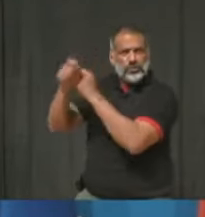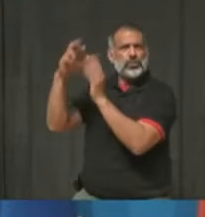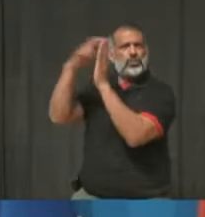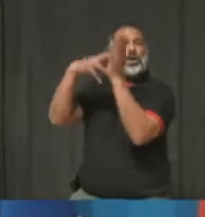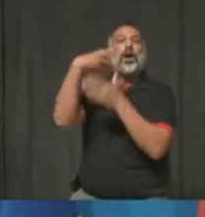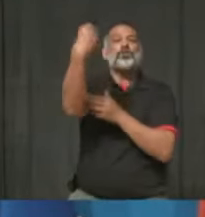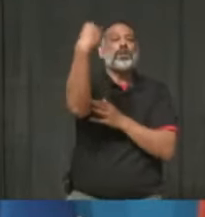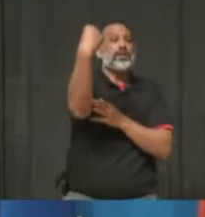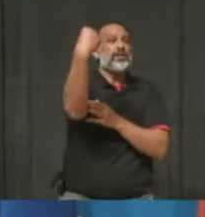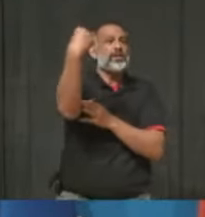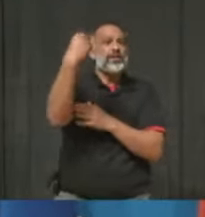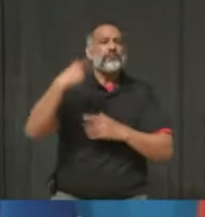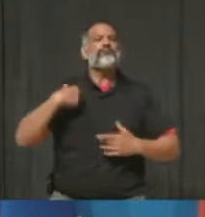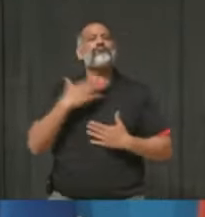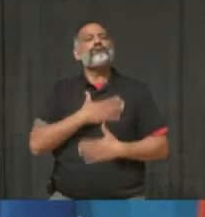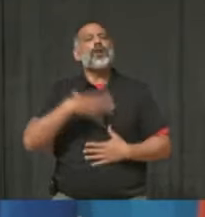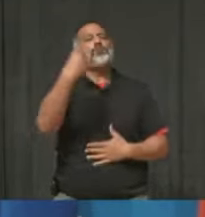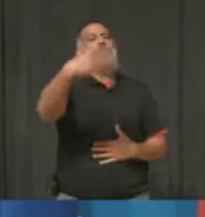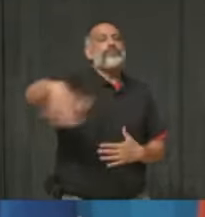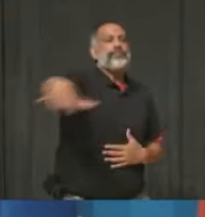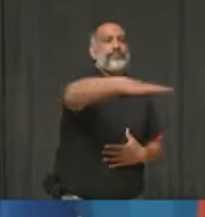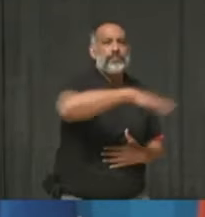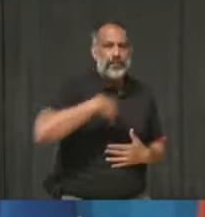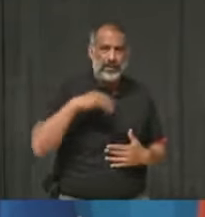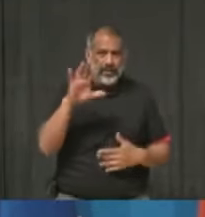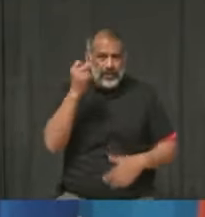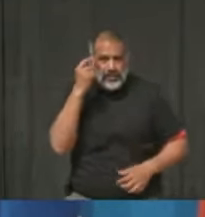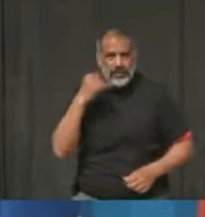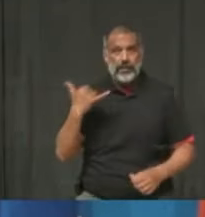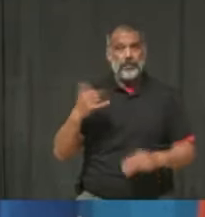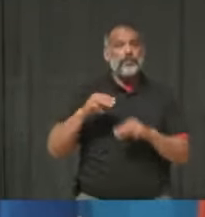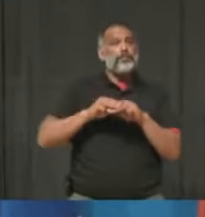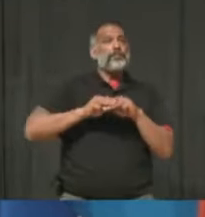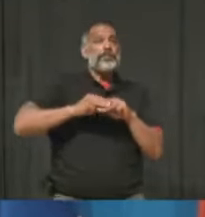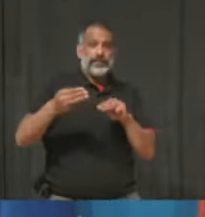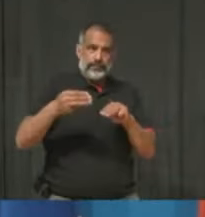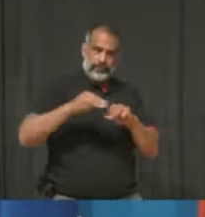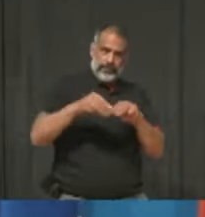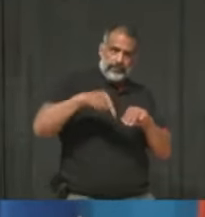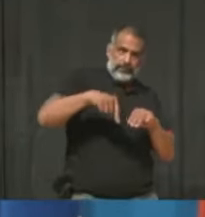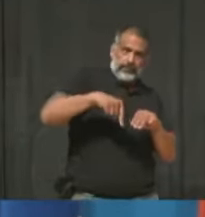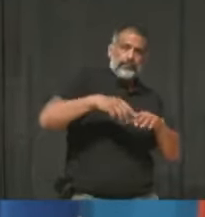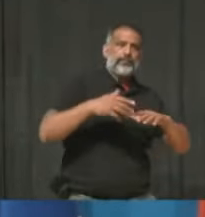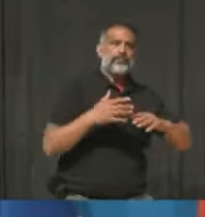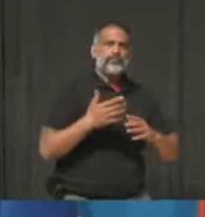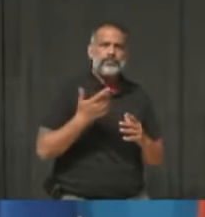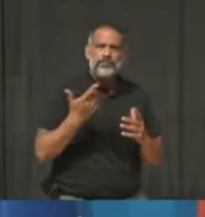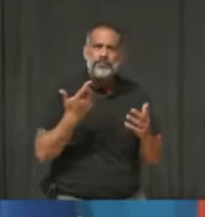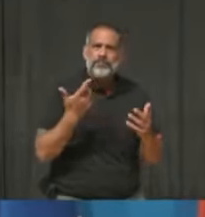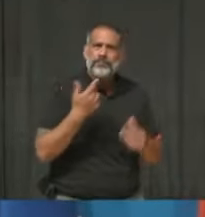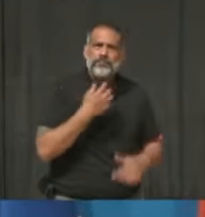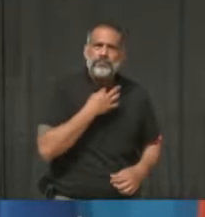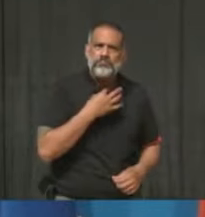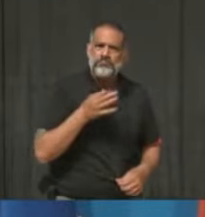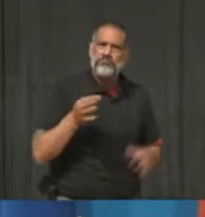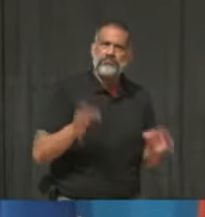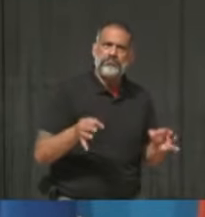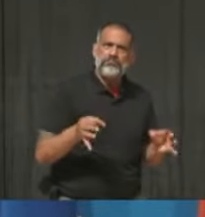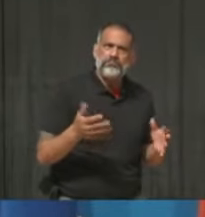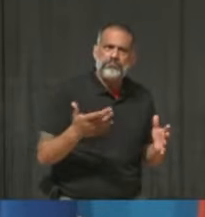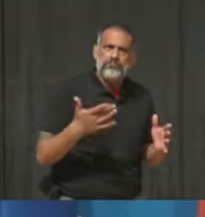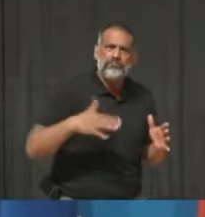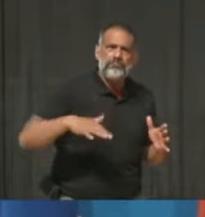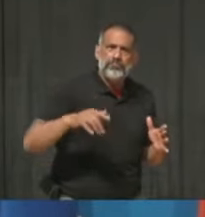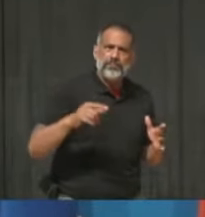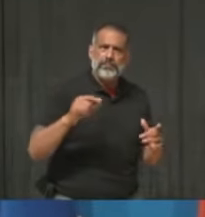times in the past where Mississauga broke somewhat from the province, like when the city opted to pause COVID-19 enforcement on dog